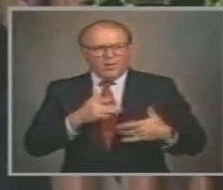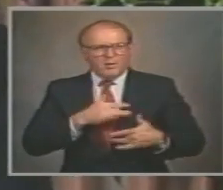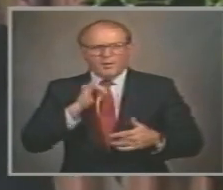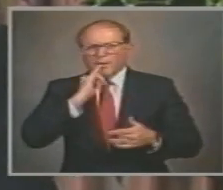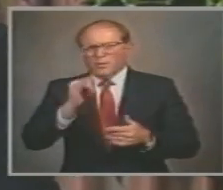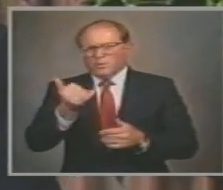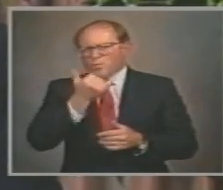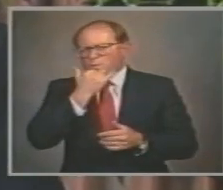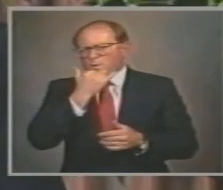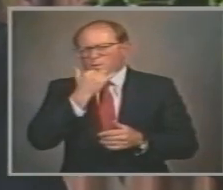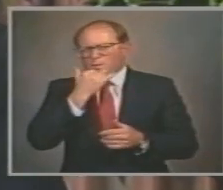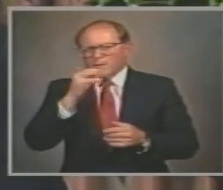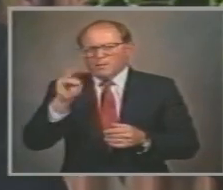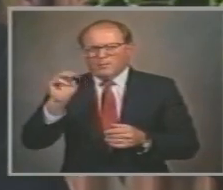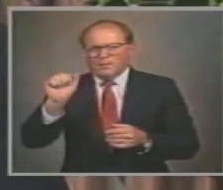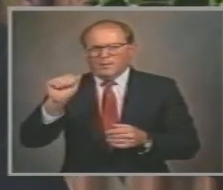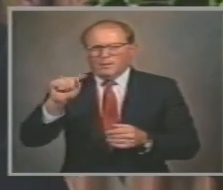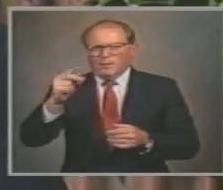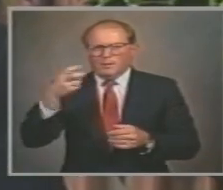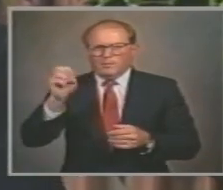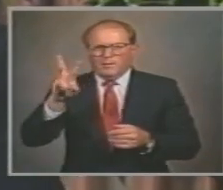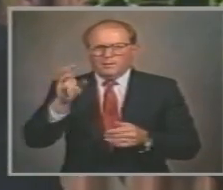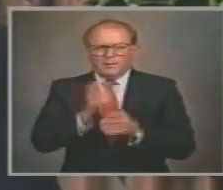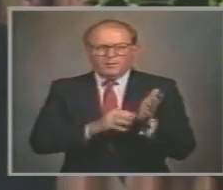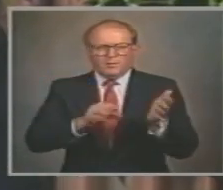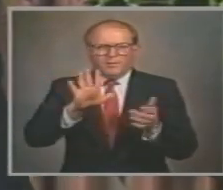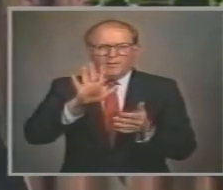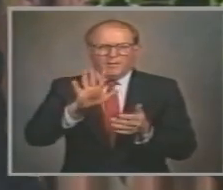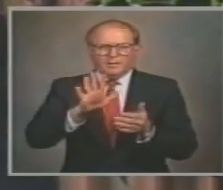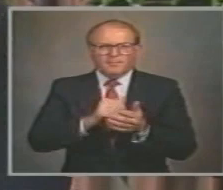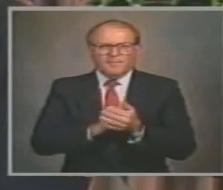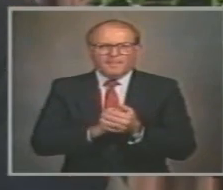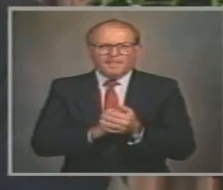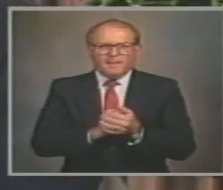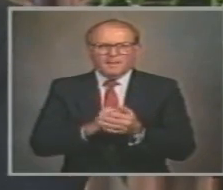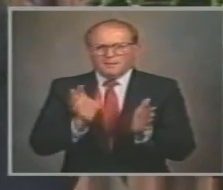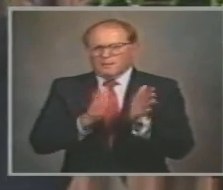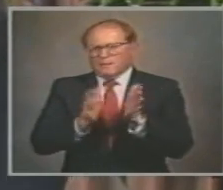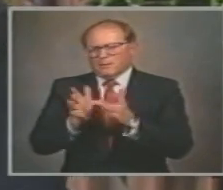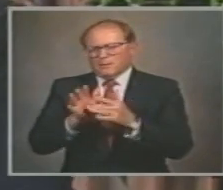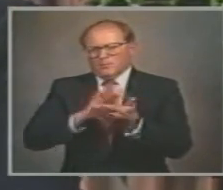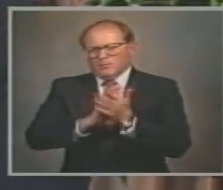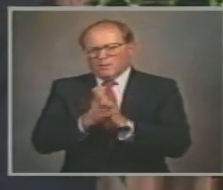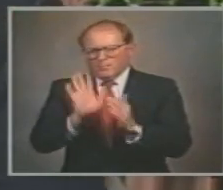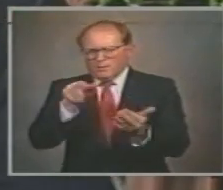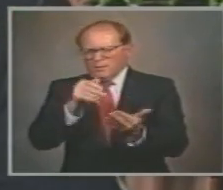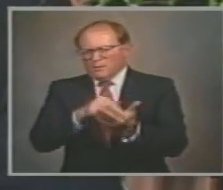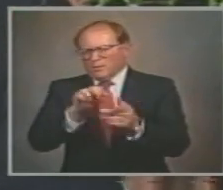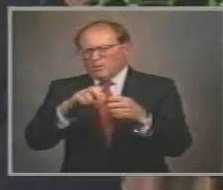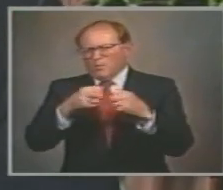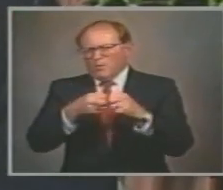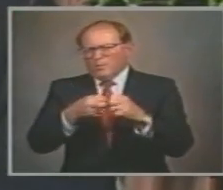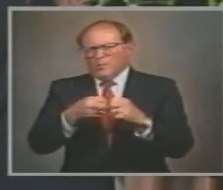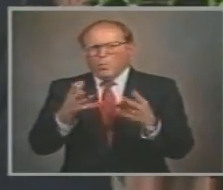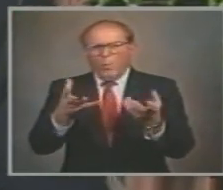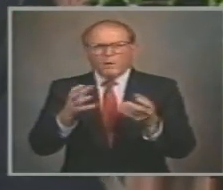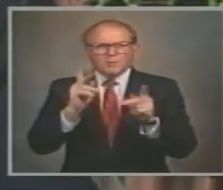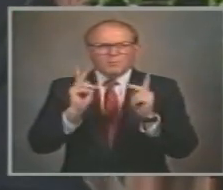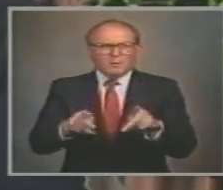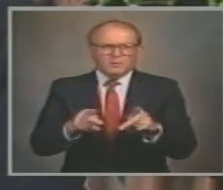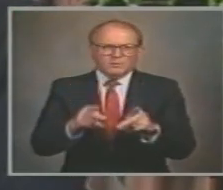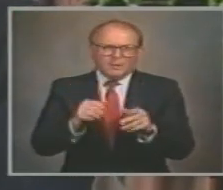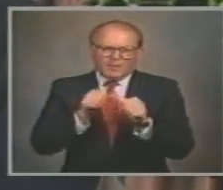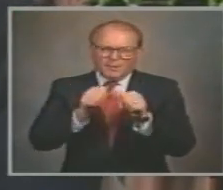Matthew chapter 5 Verses 27 and 38 He gets to the heart of the matter He wants a person To stay in the